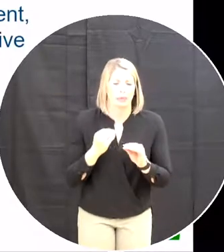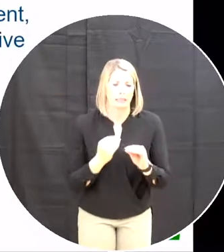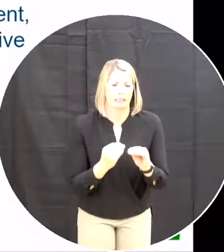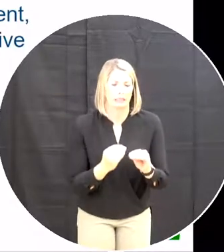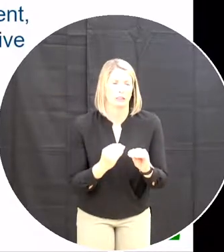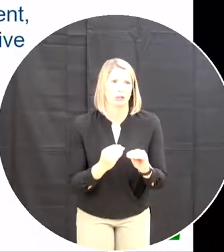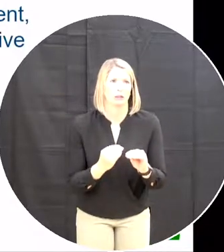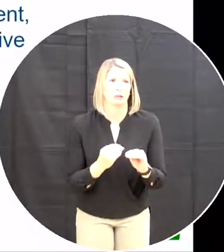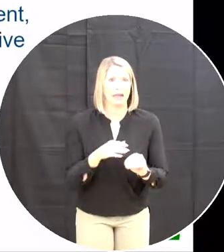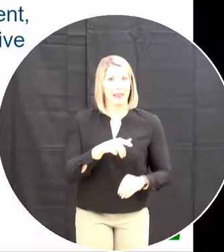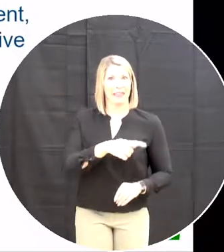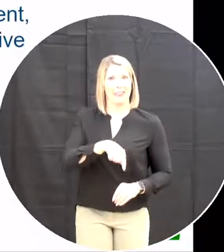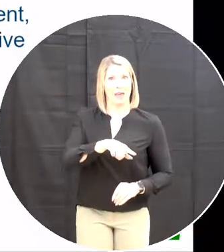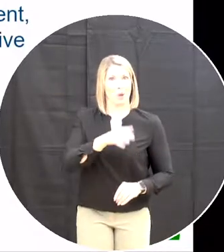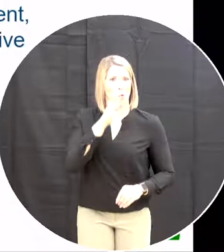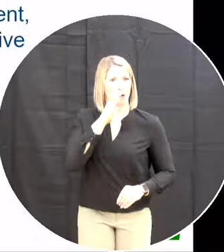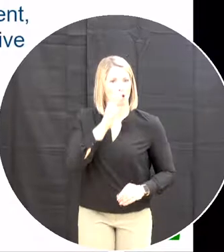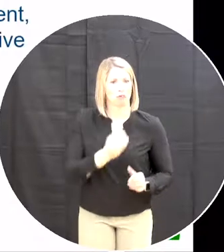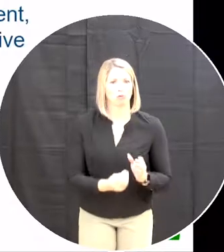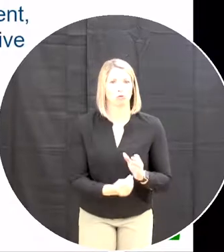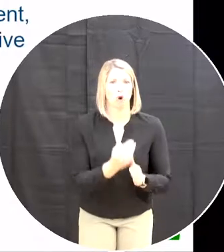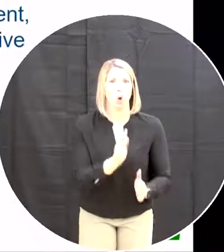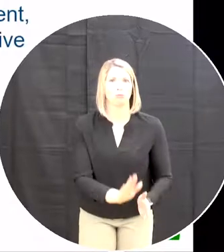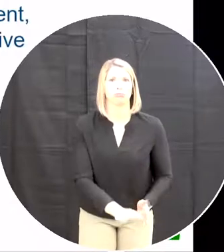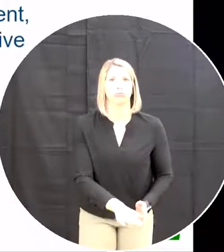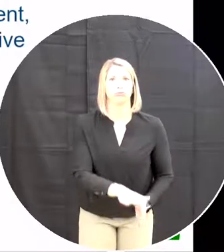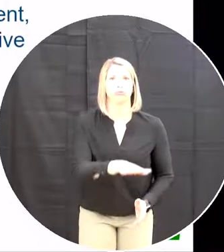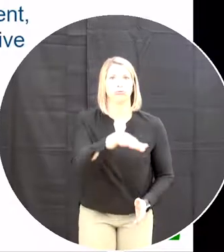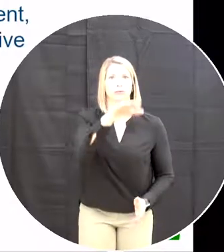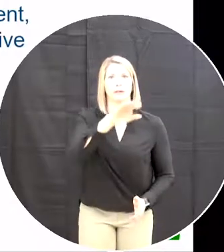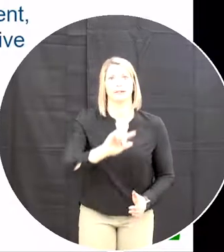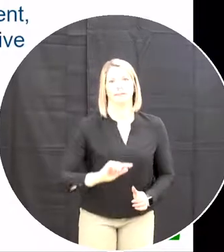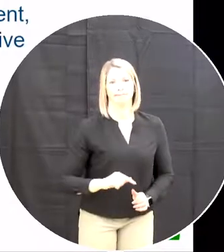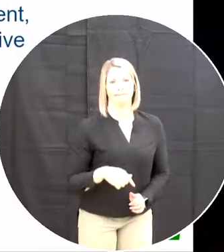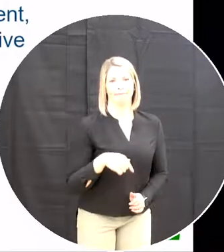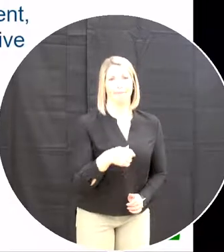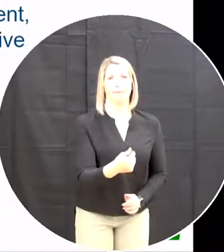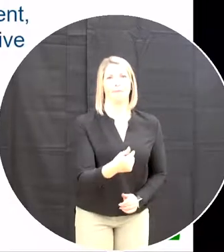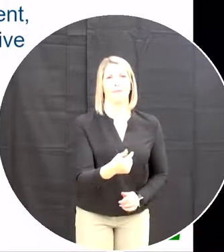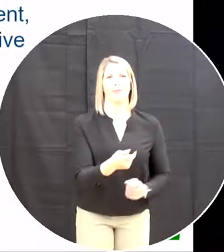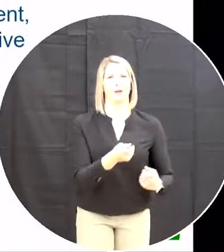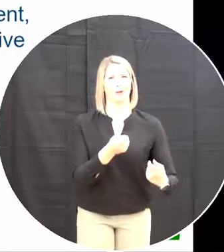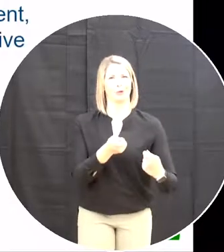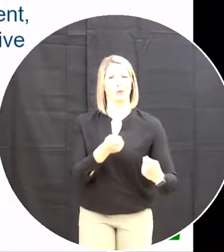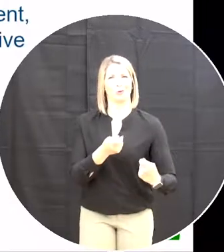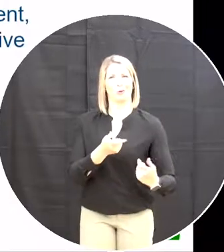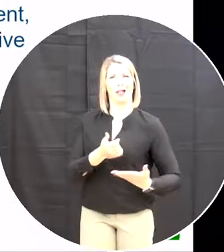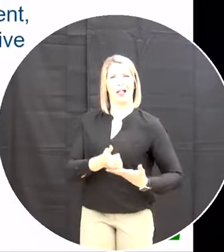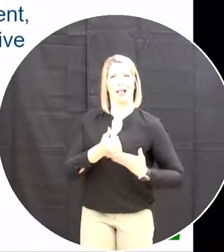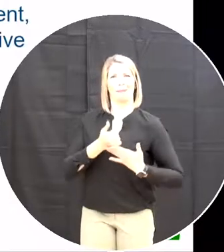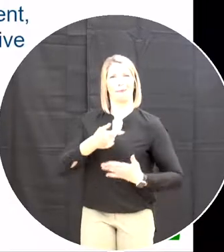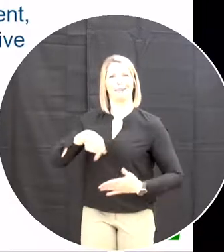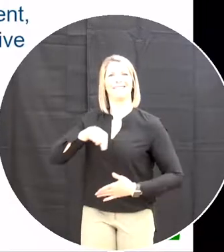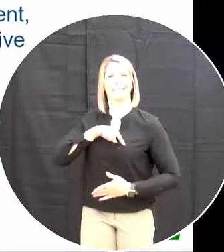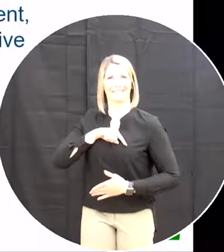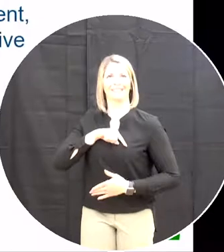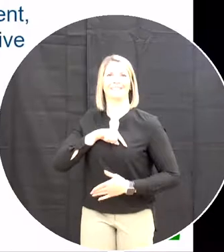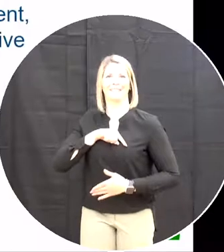inherit the work environment All of our services And